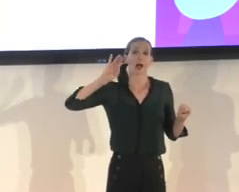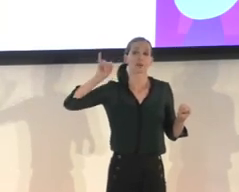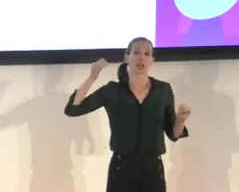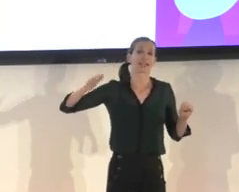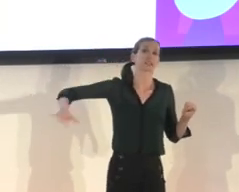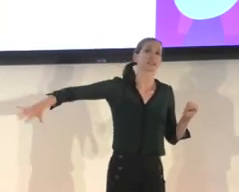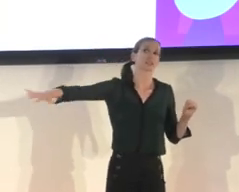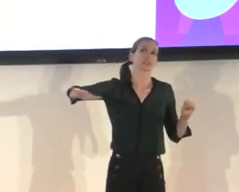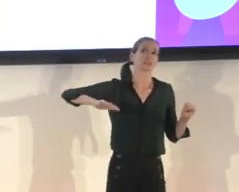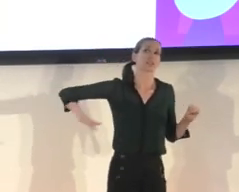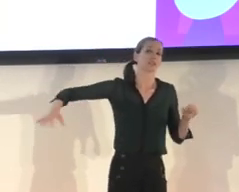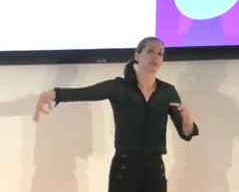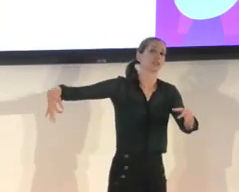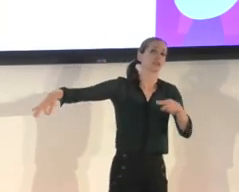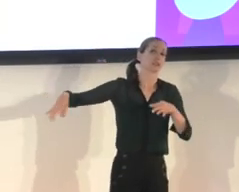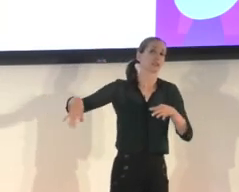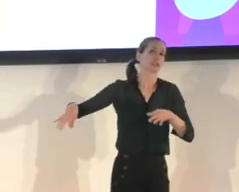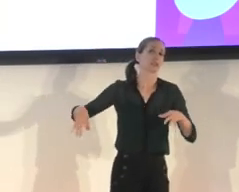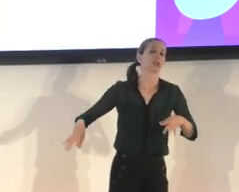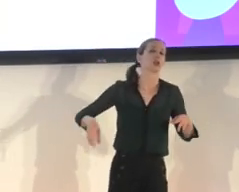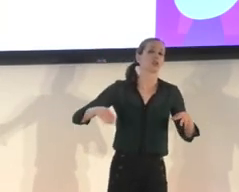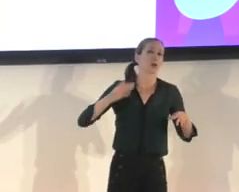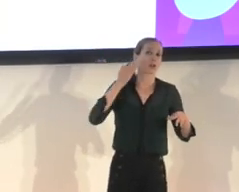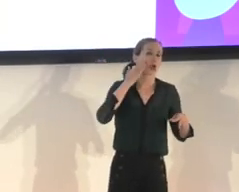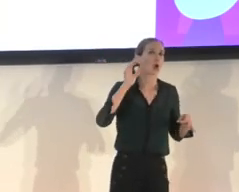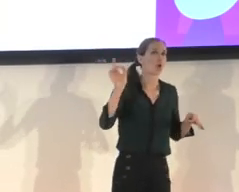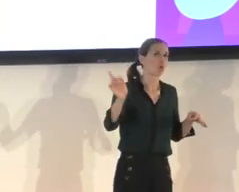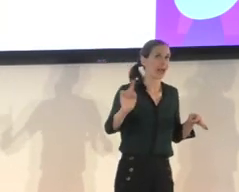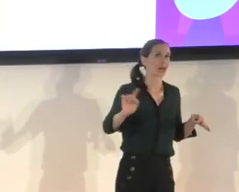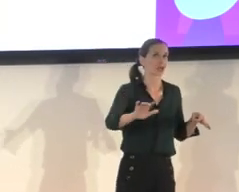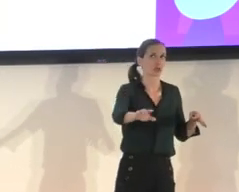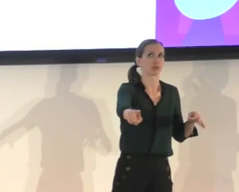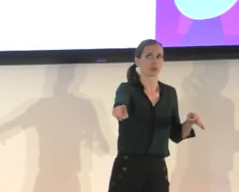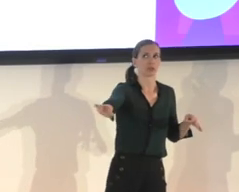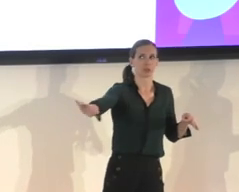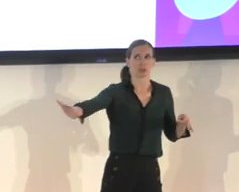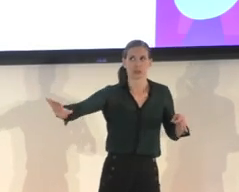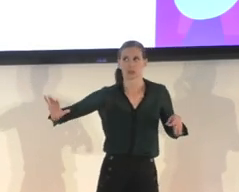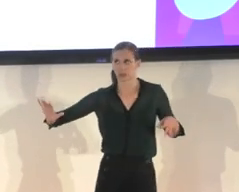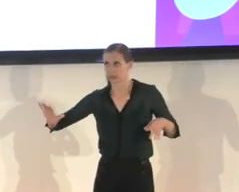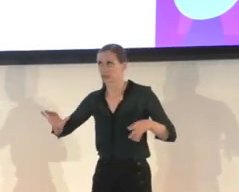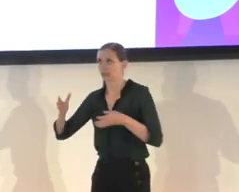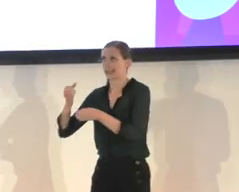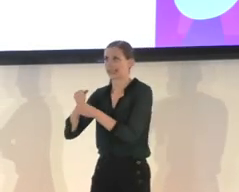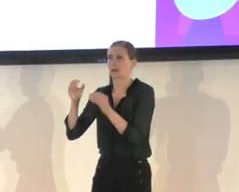where to start looking for objects, where to point at and get that information.